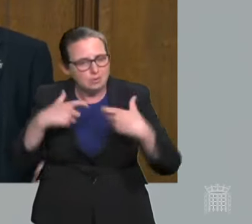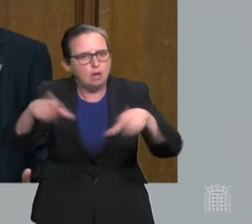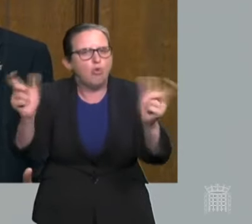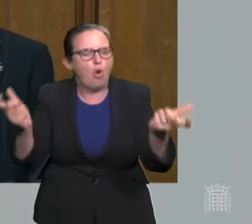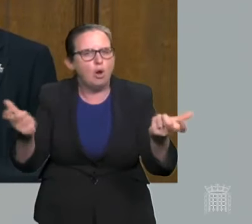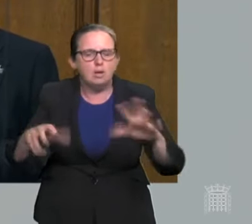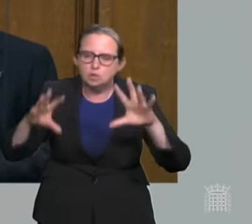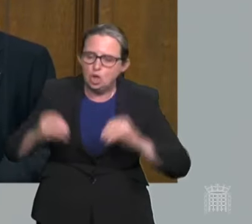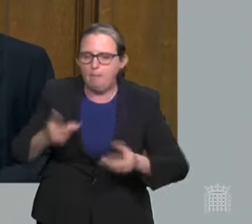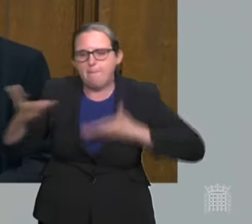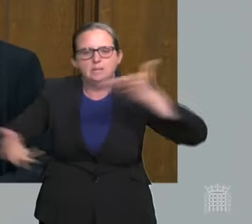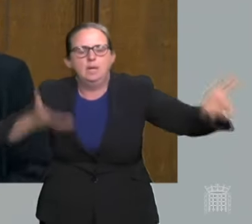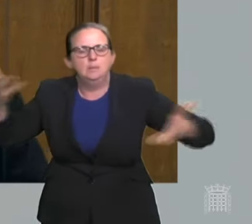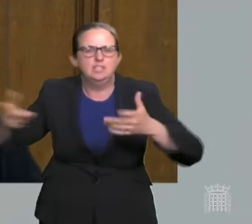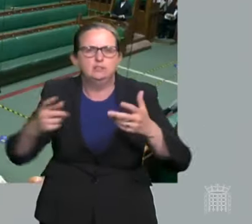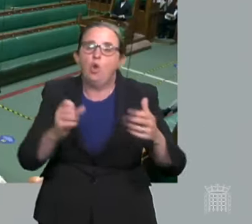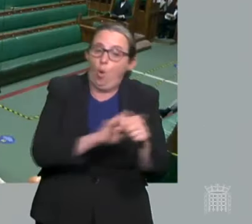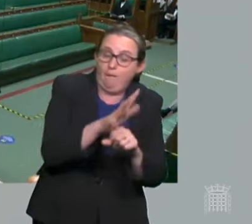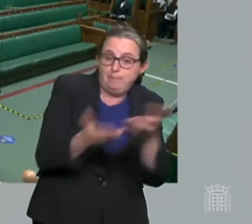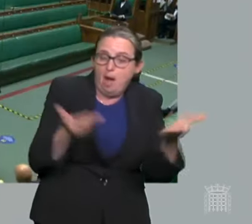coughs and sneezes from spreading diseases.